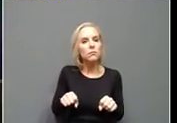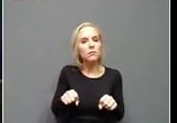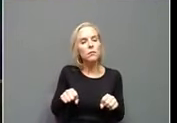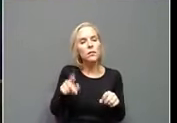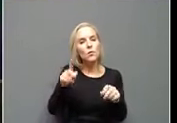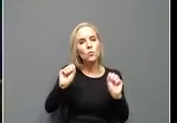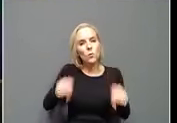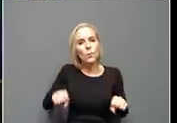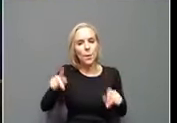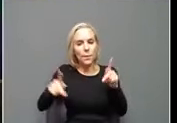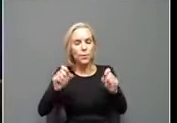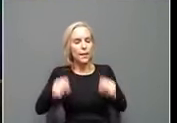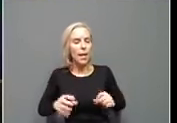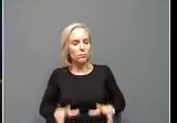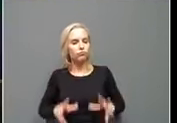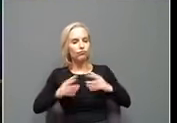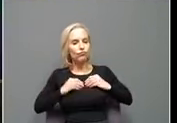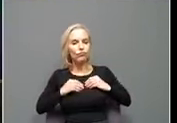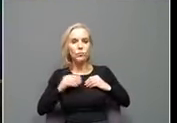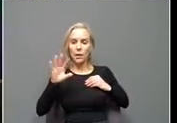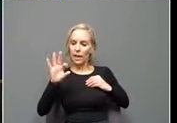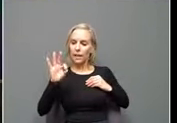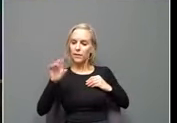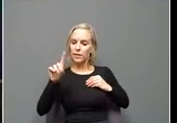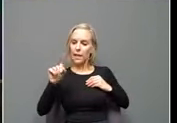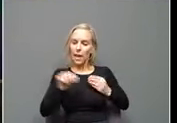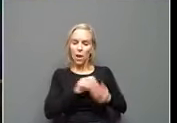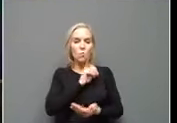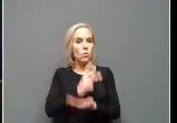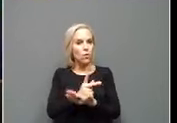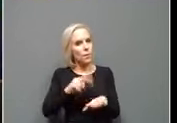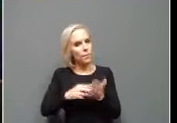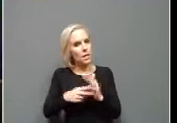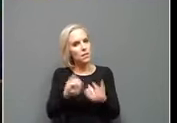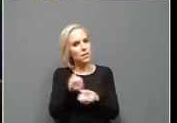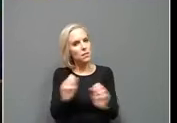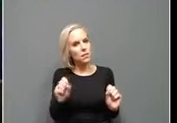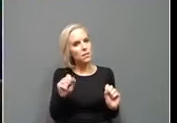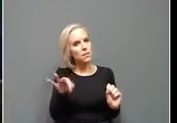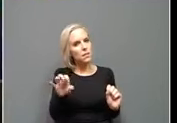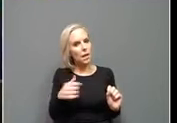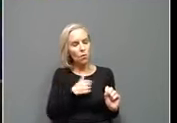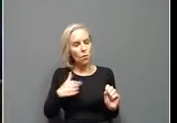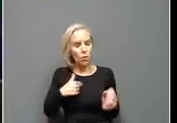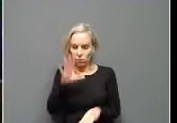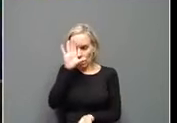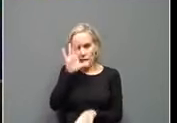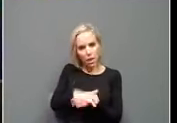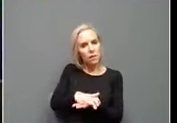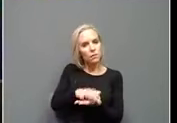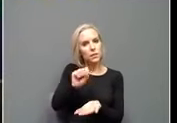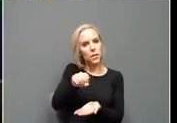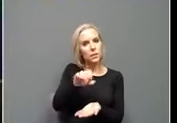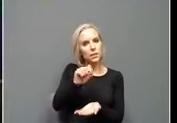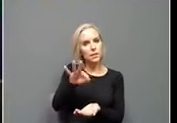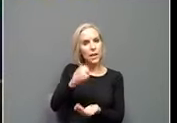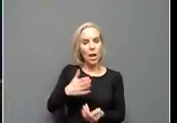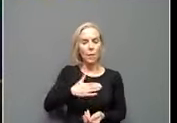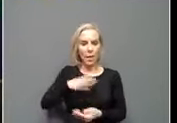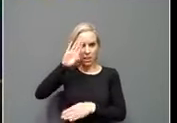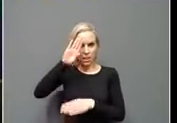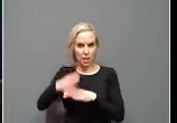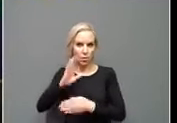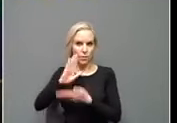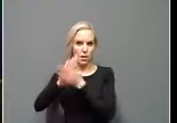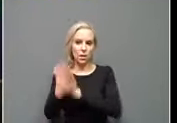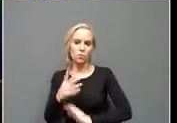absorb. But if the FDA approves it, it is safe. Uh, we believe it'll be safe. Uh, my son will turn 12, um,